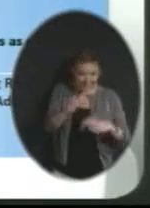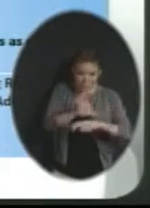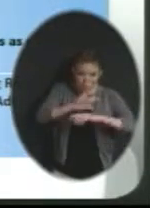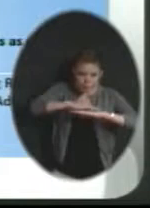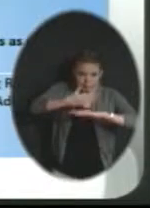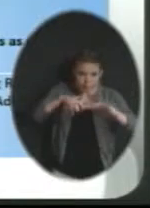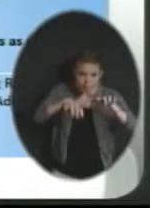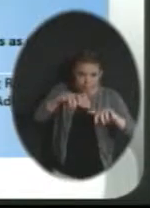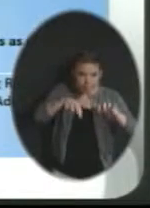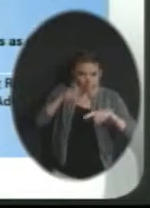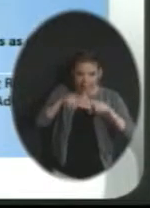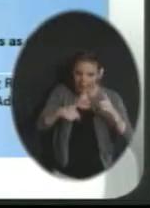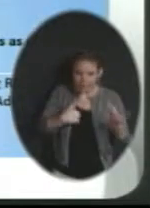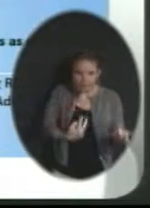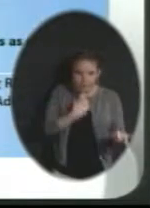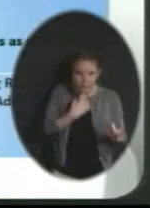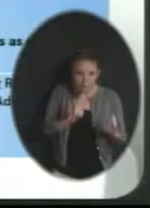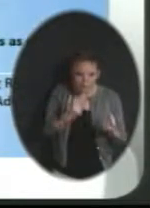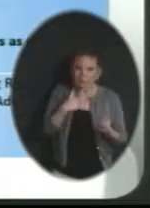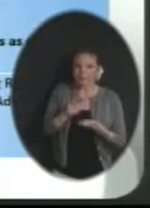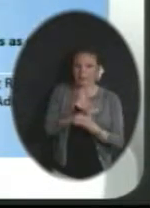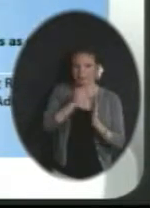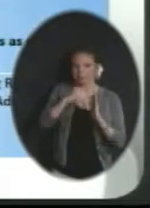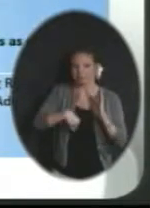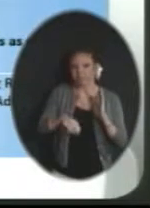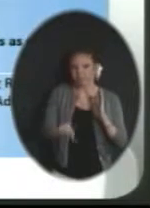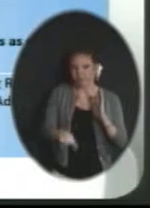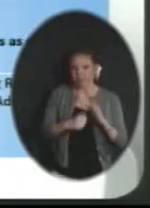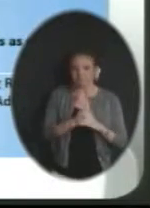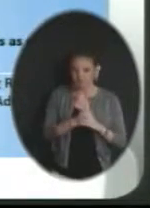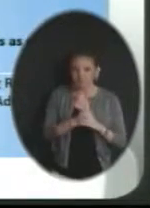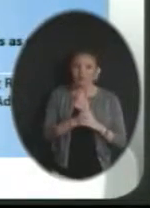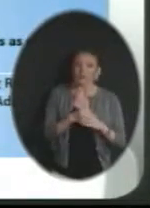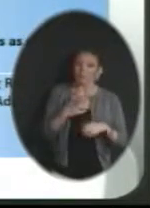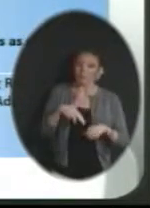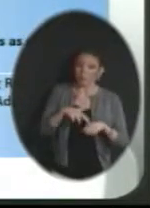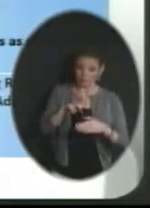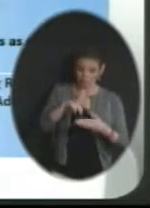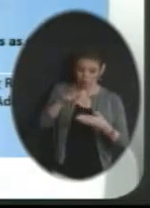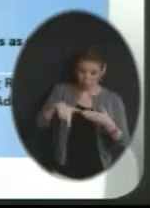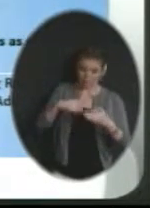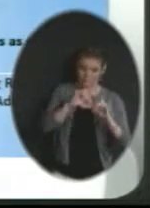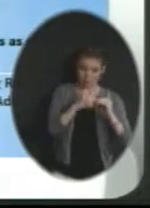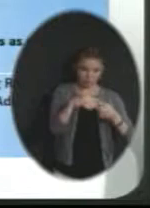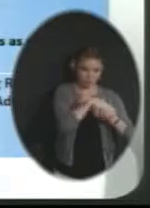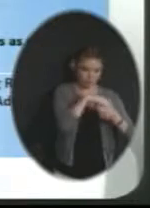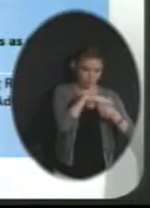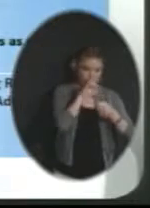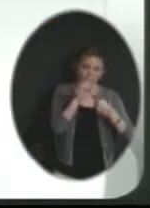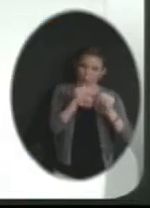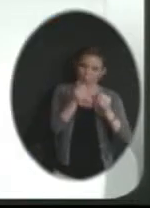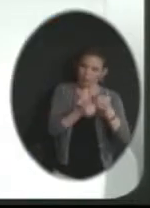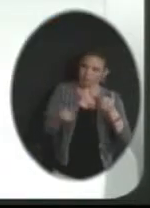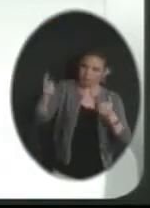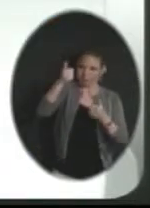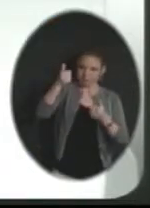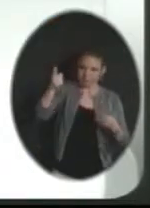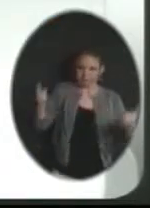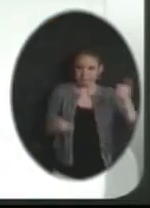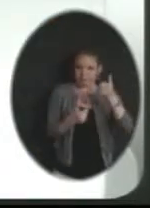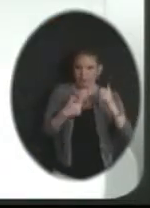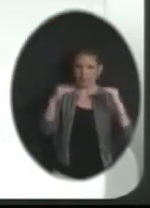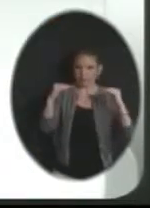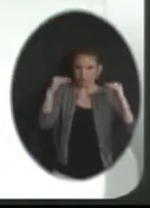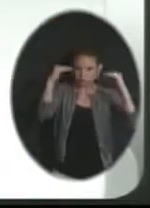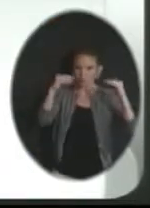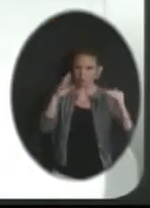technology or are uncomfortable with technology. And, of course, we use the results both at the district level and at the building level. Let's talk